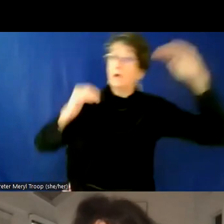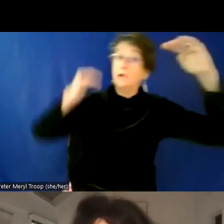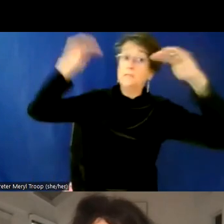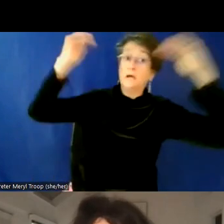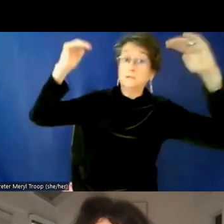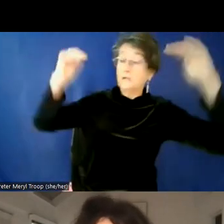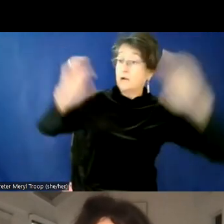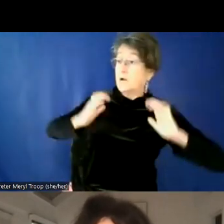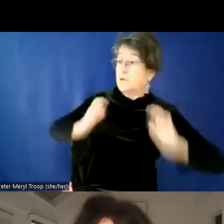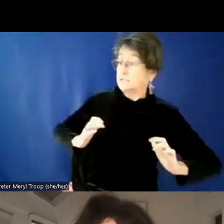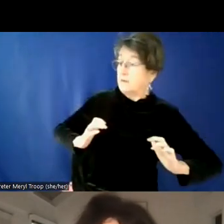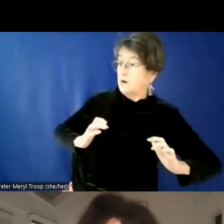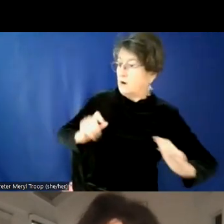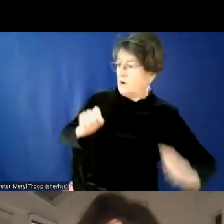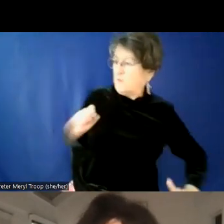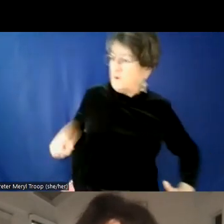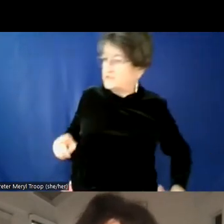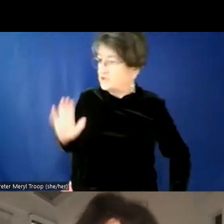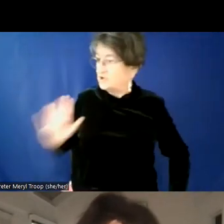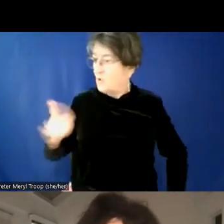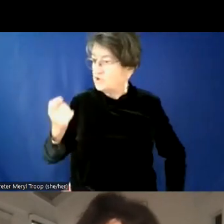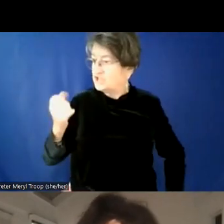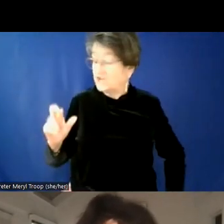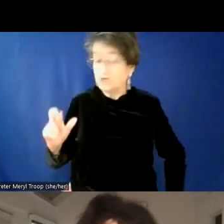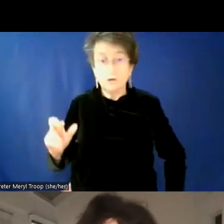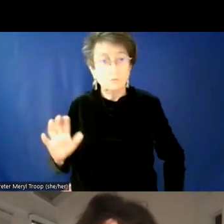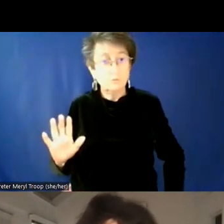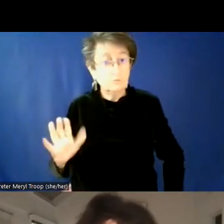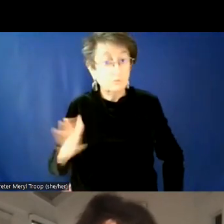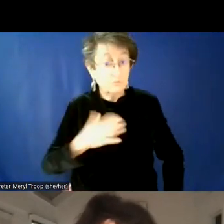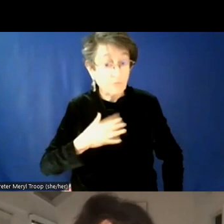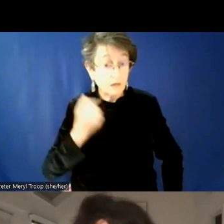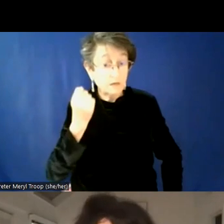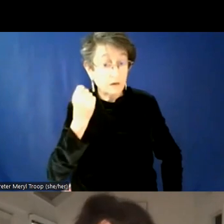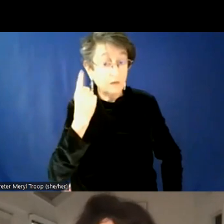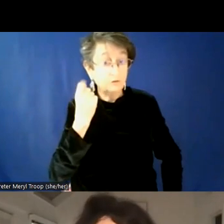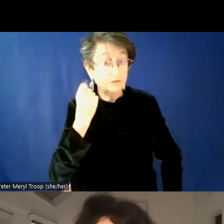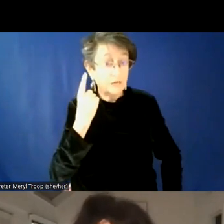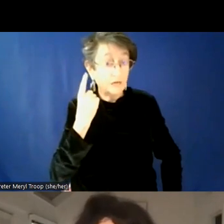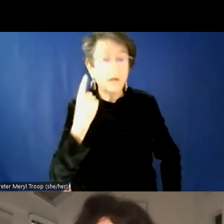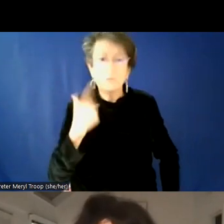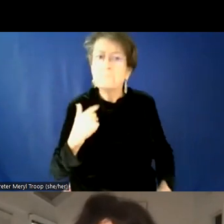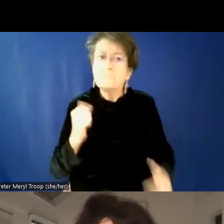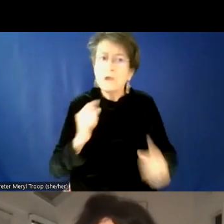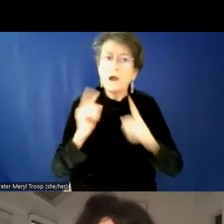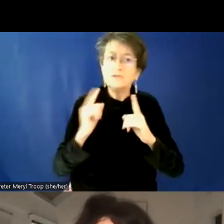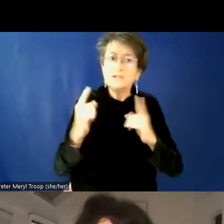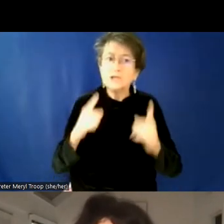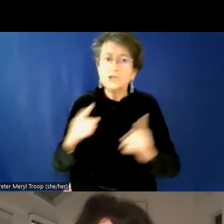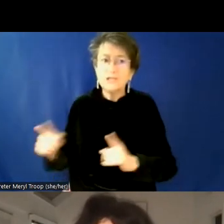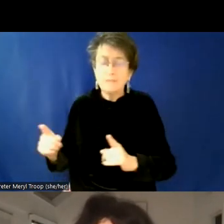And, you know, again, my understanding is that those conversations have happened store by store, leader by leader.